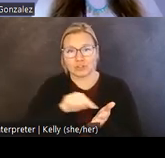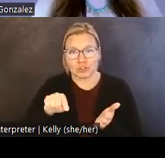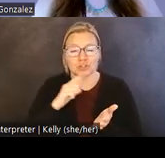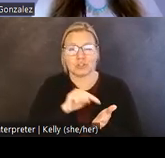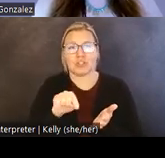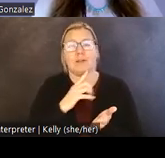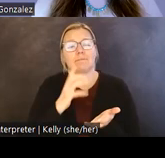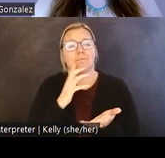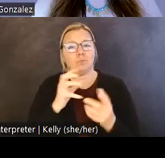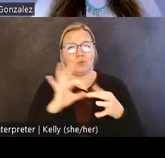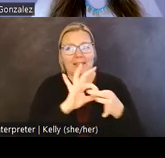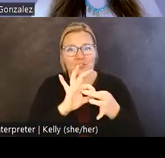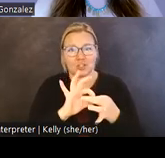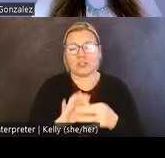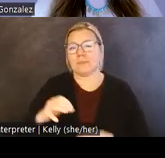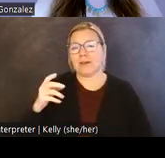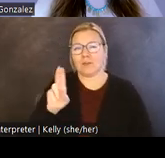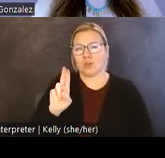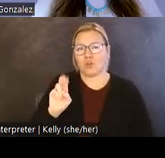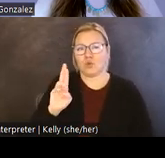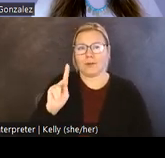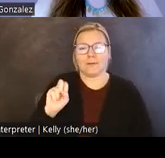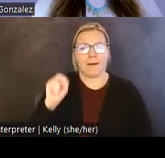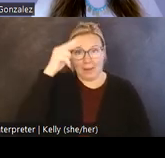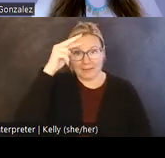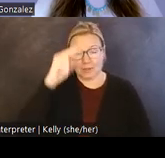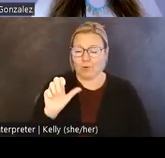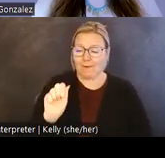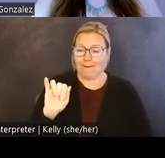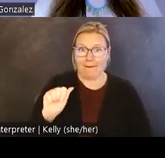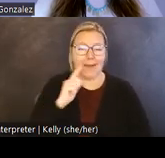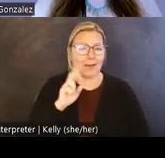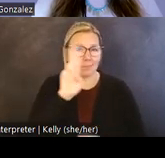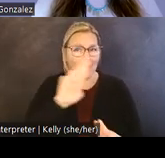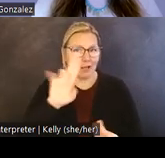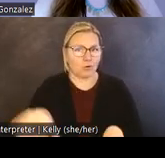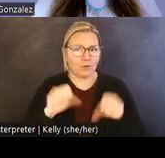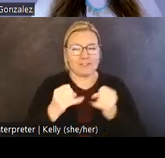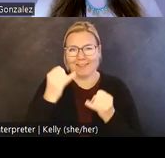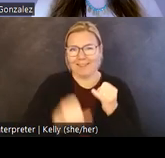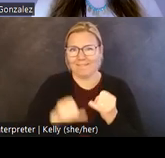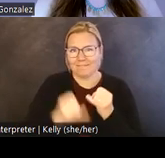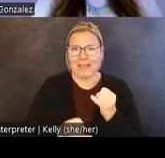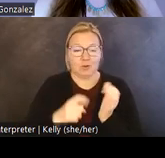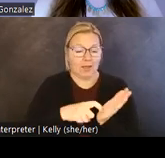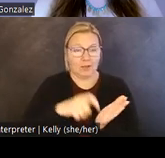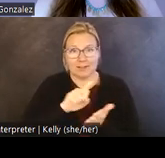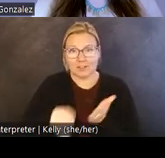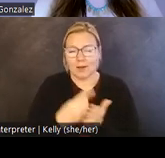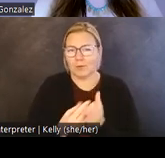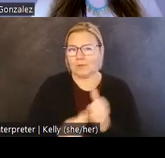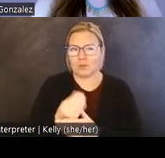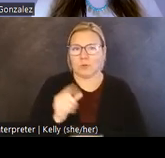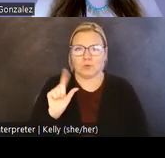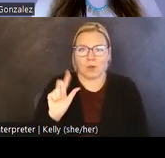Yucatan, Mexico. The AIA LA is excited to have the honor of hosting the final archaeology hour of spring 2023.